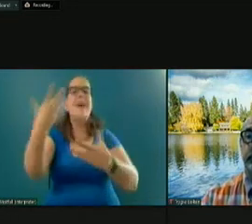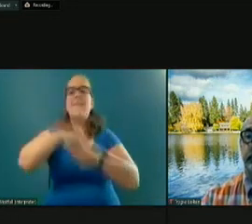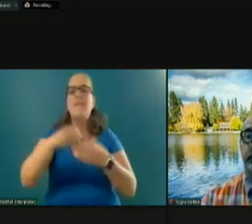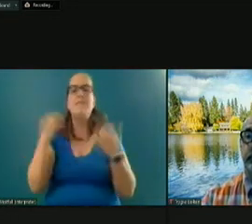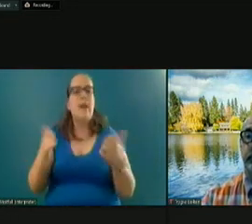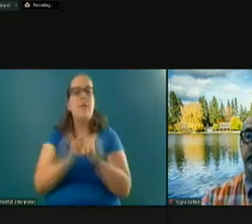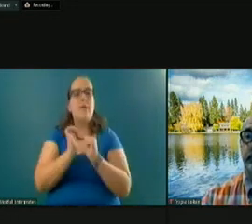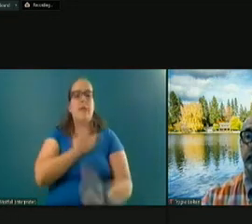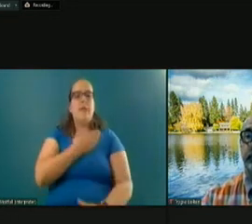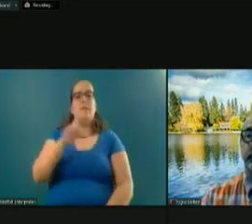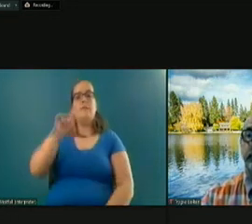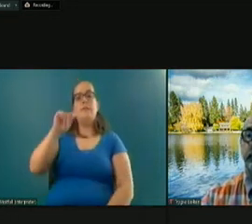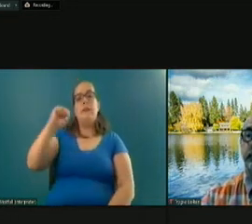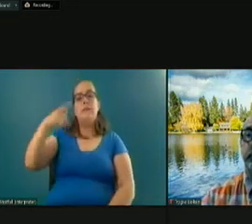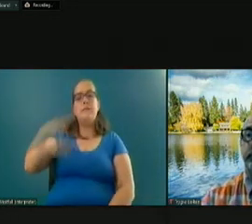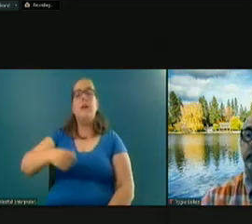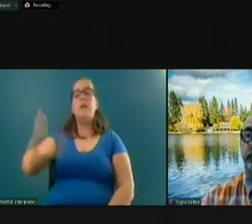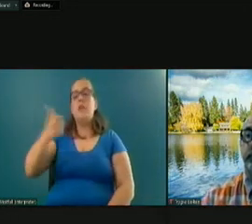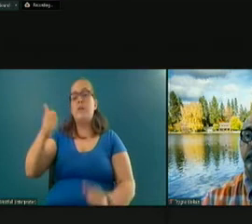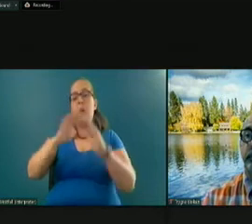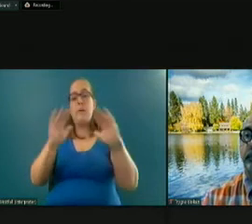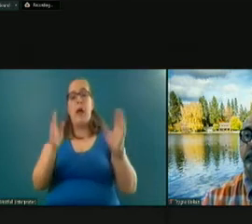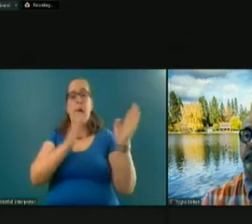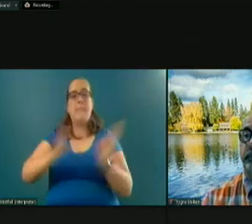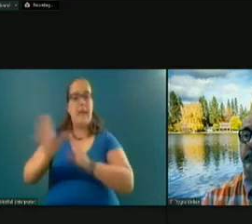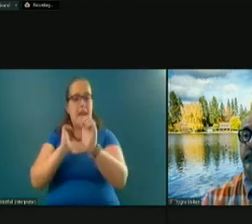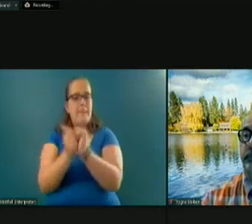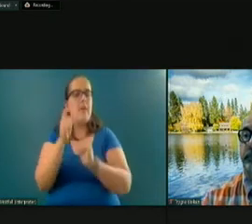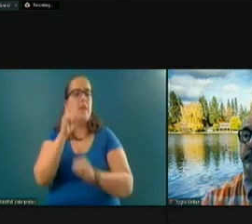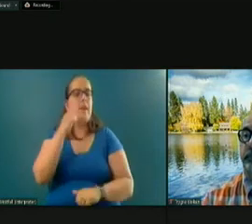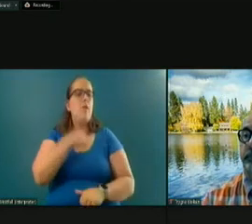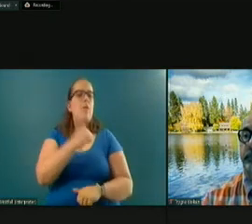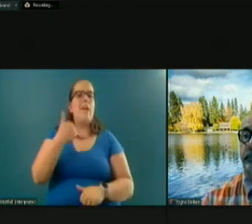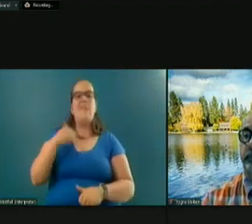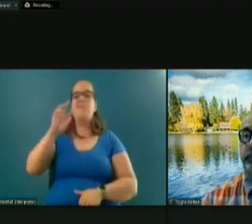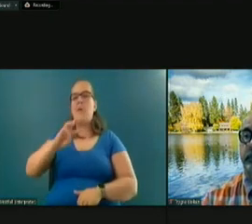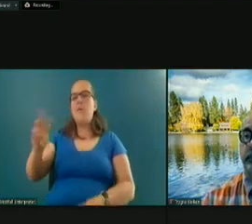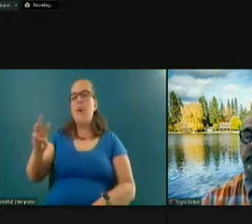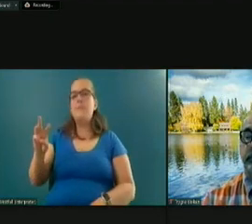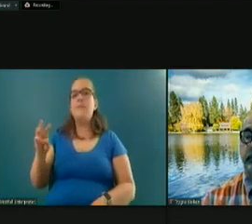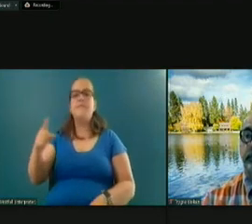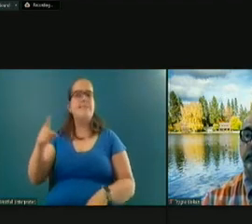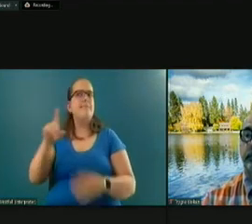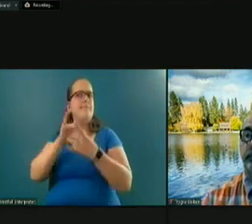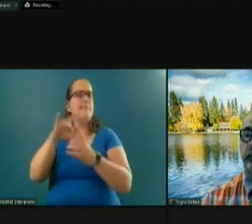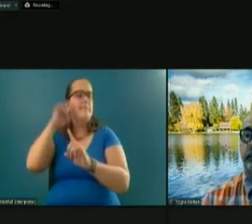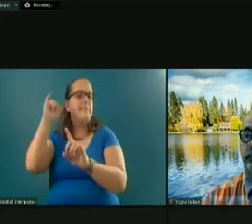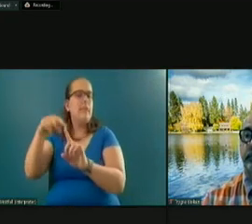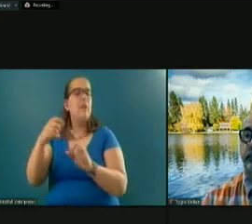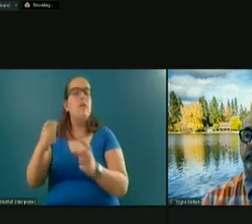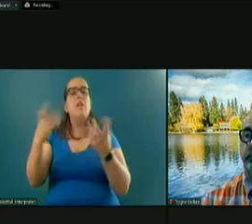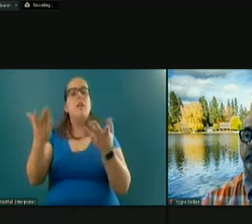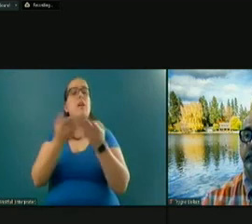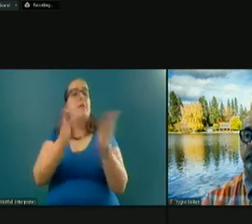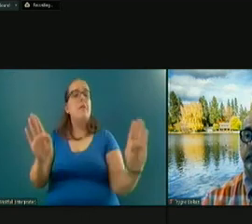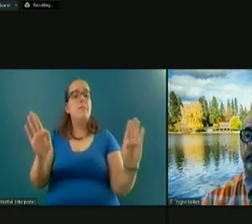with our TSP, our Transportation System Plan Update. I believe we have a website on that and a lot of public hearings